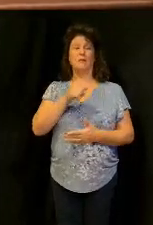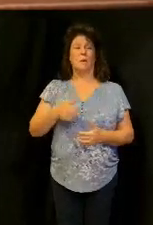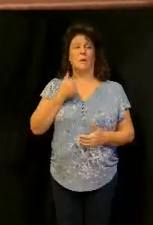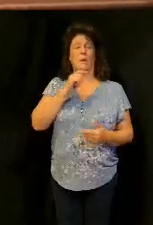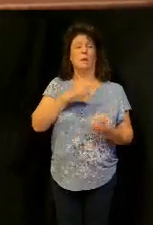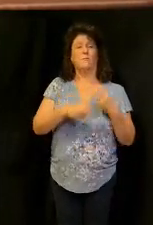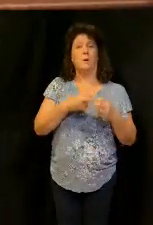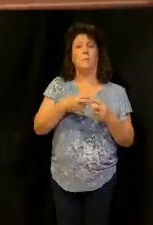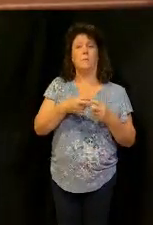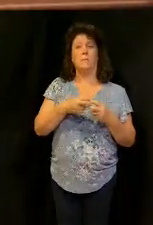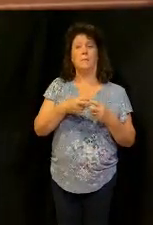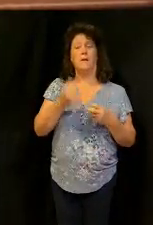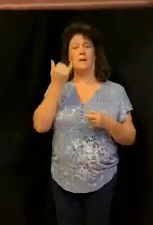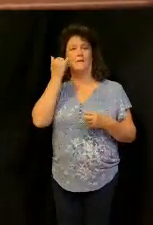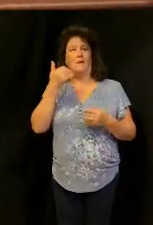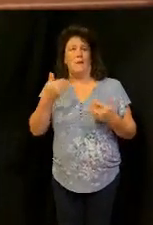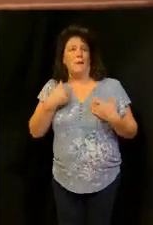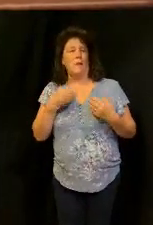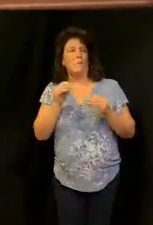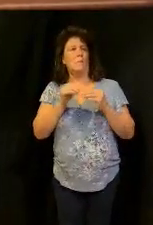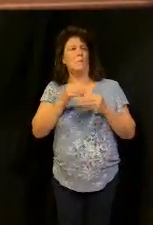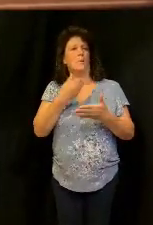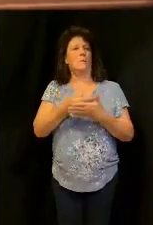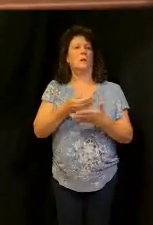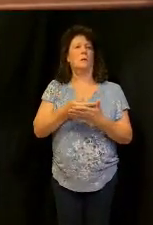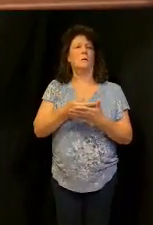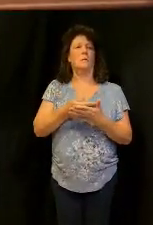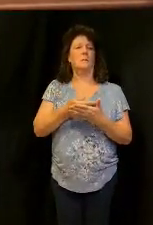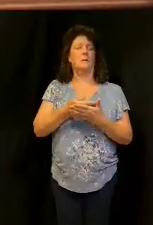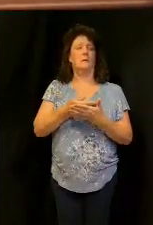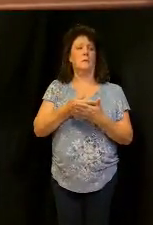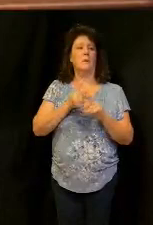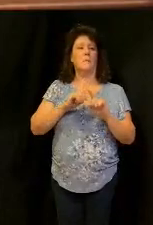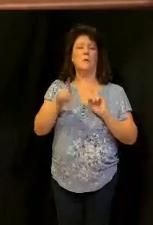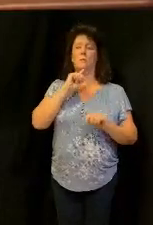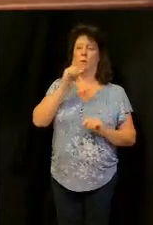probably not because if you have more money guess what you do